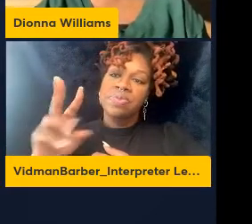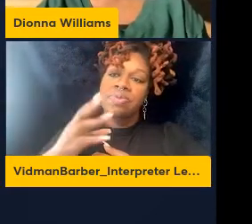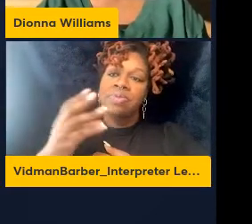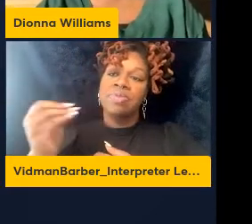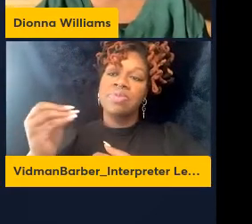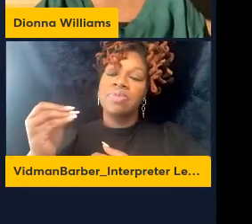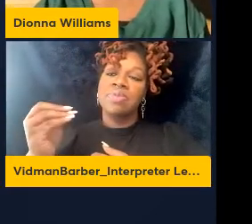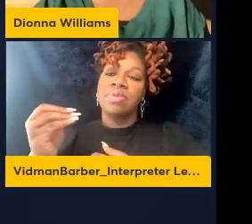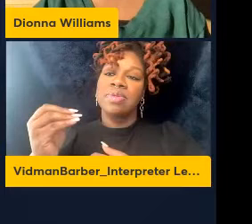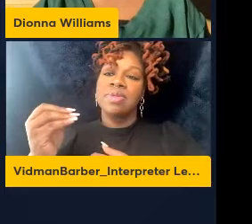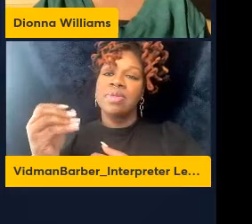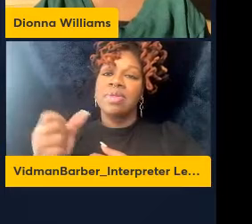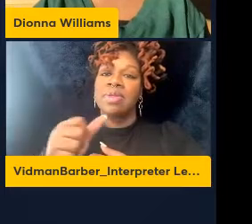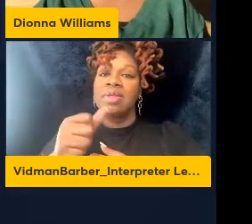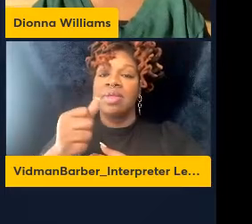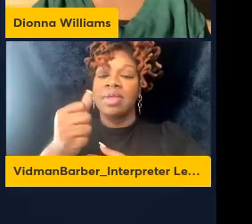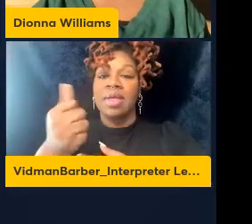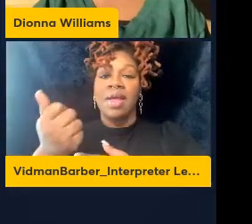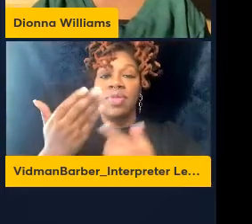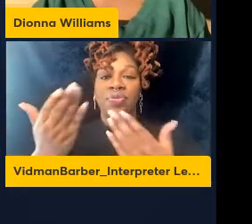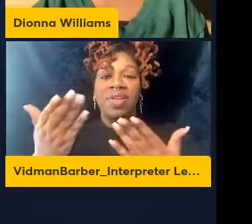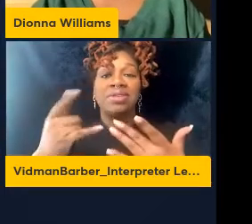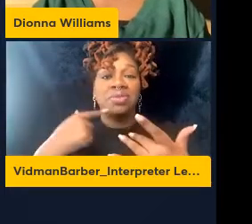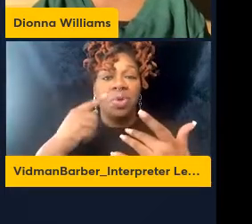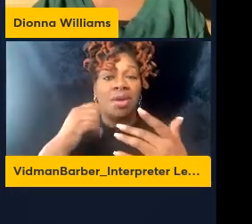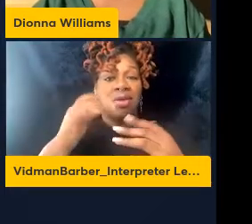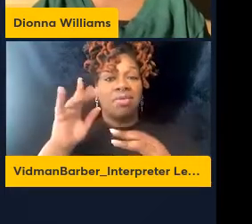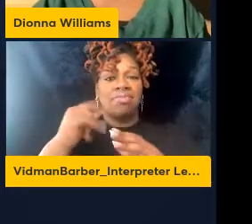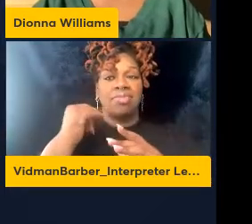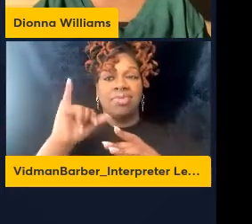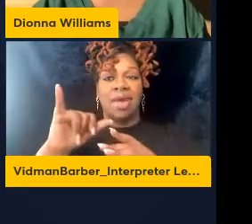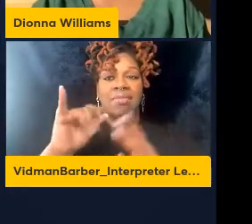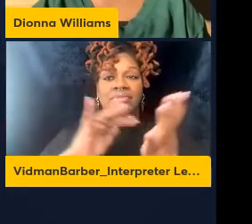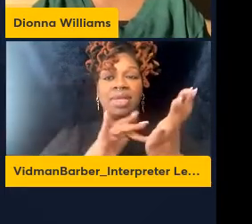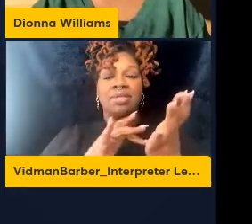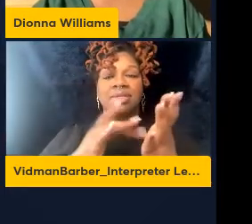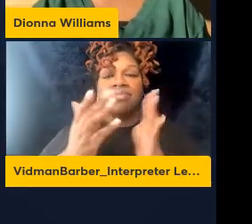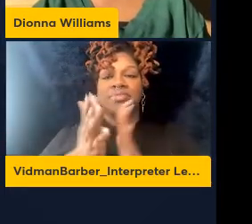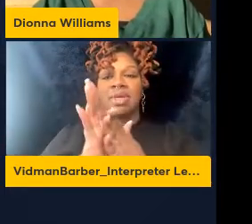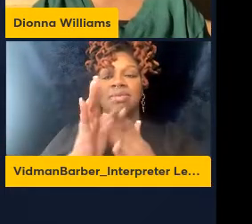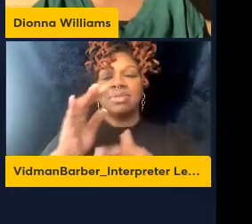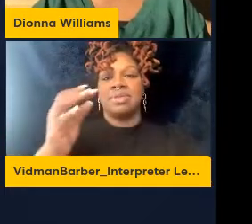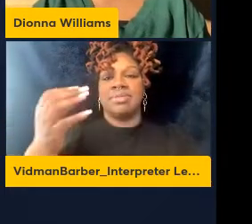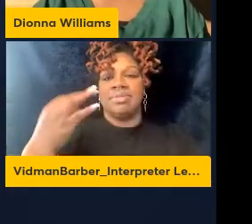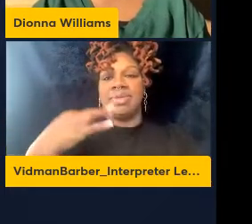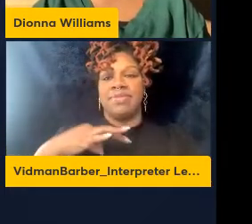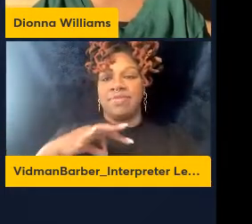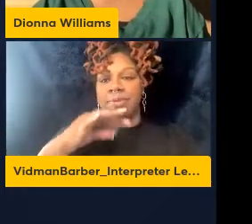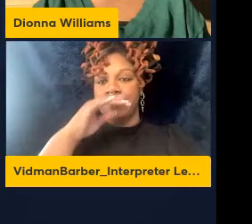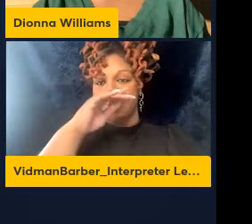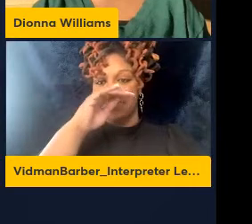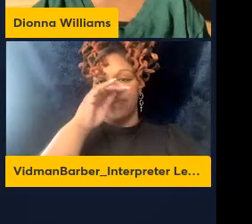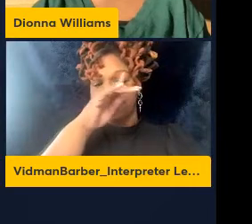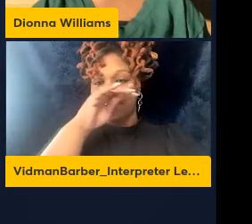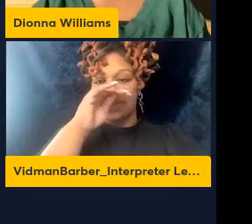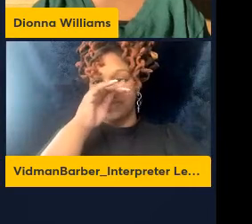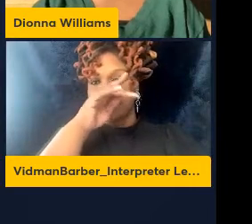suppressive therapies. Further, we can find markers of inflammation, Neopterin, and Neuroinflammation,